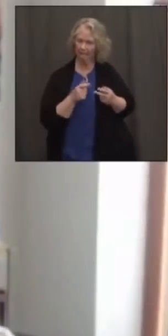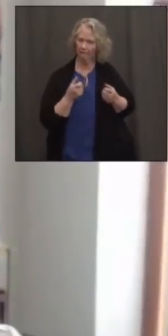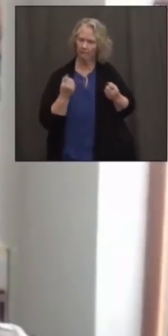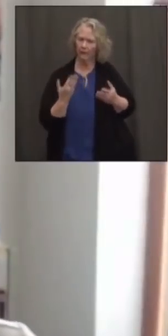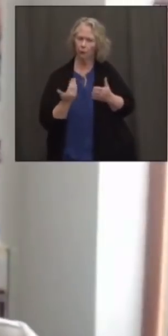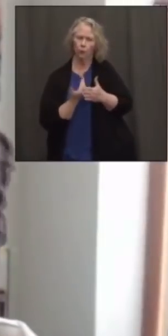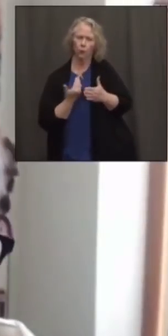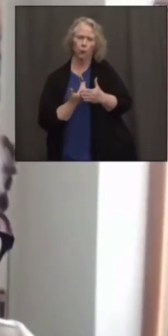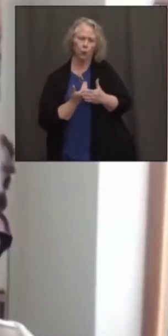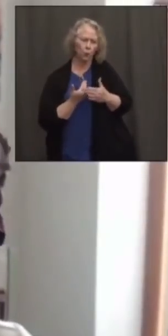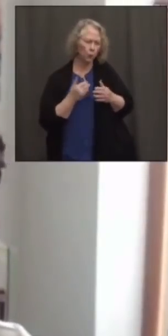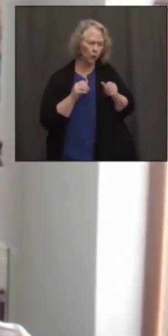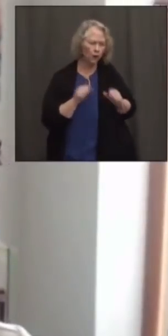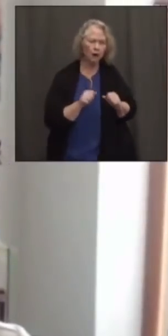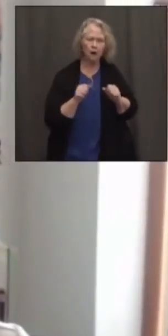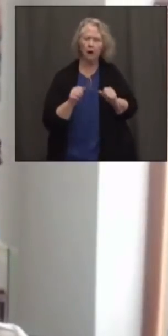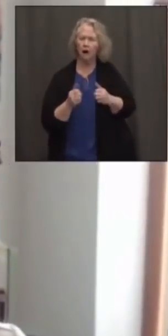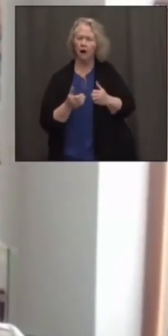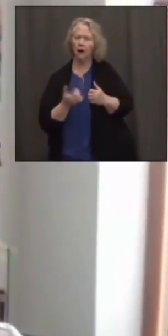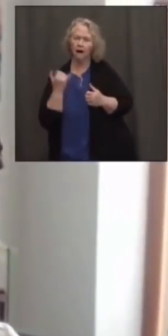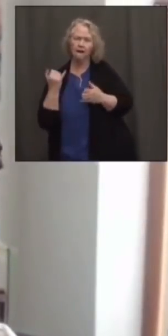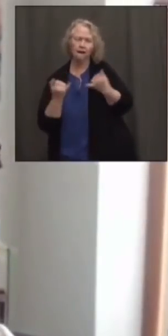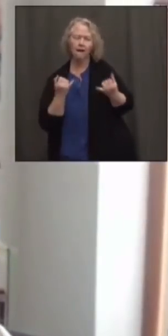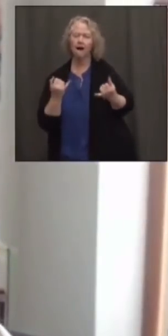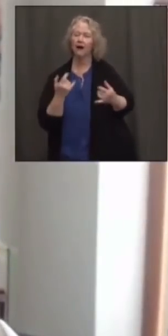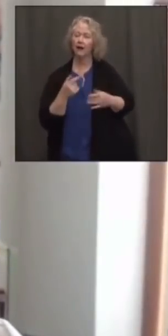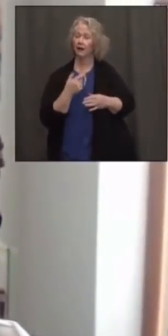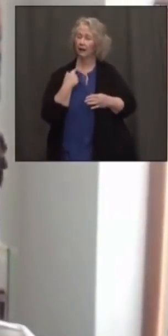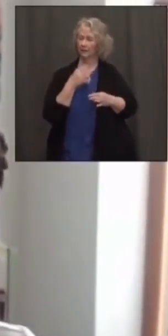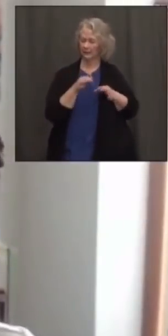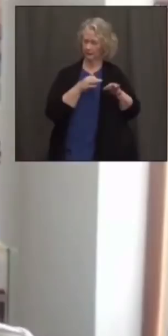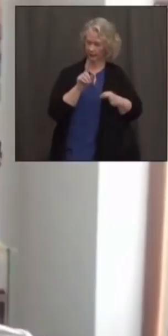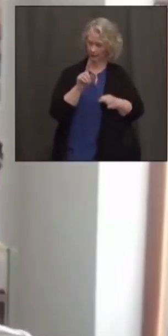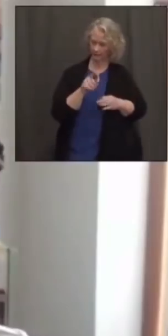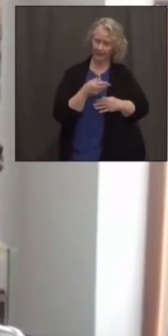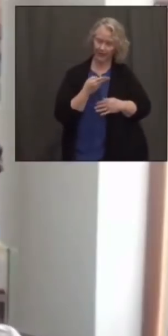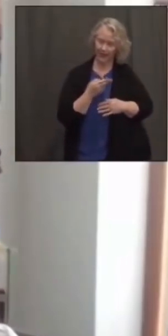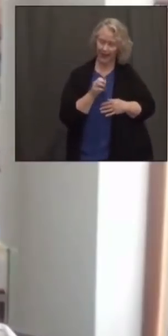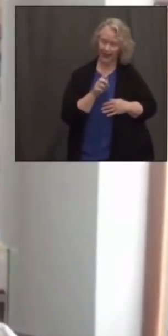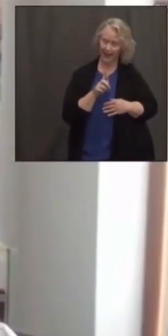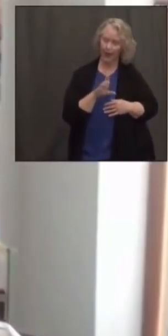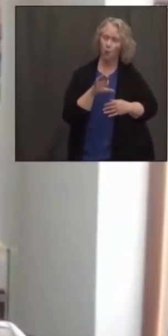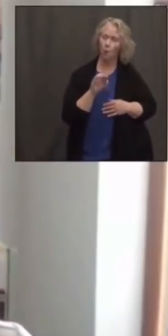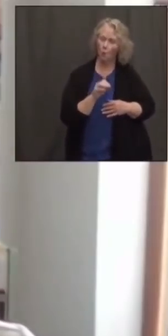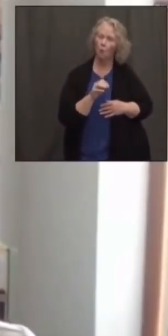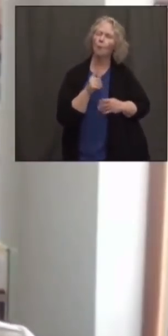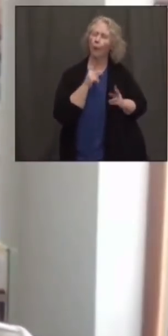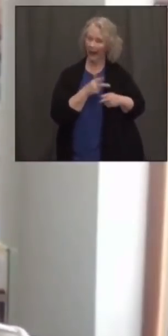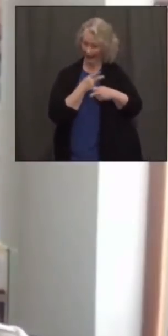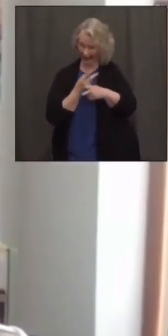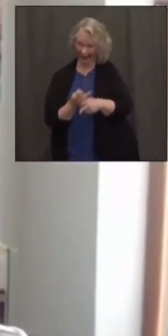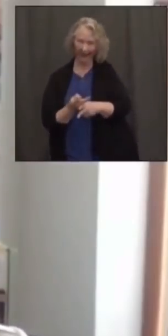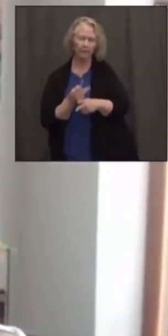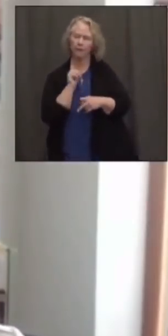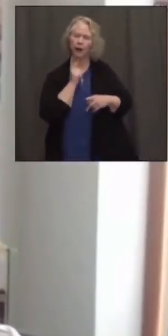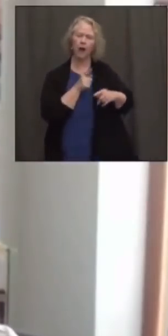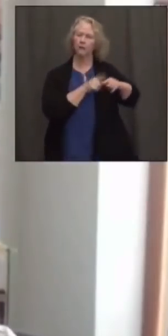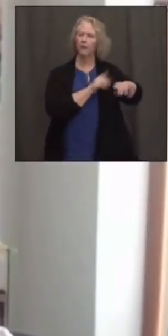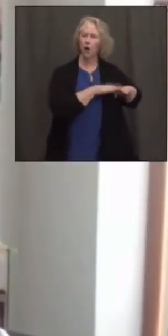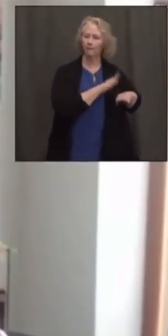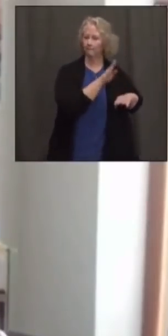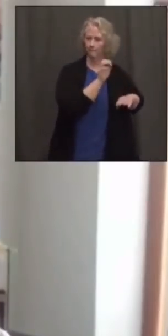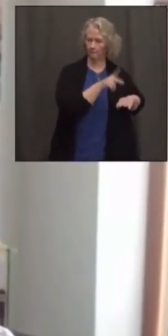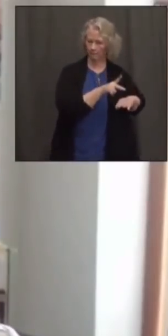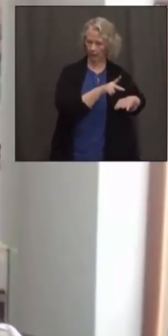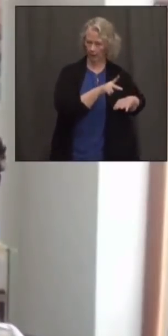that are coming forth, let me step back and just say HeadCo is an alternative lender. We've been in the business for 45 years